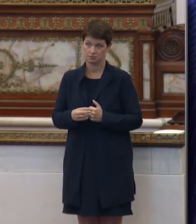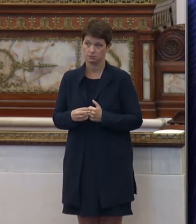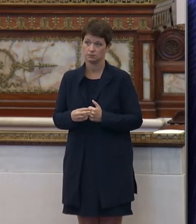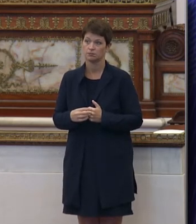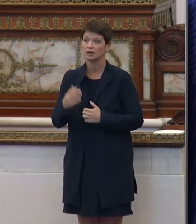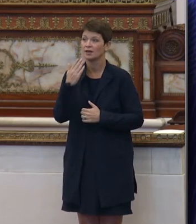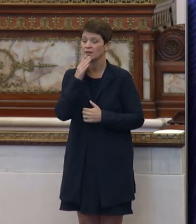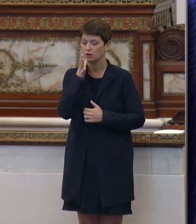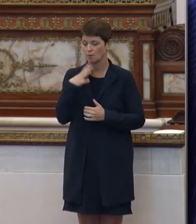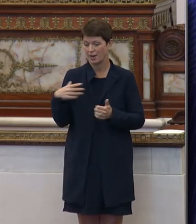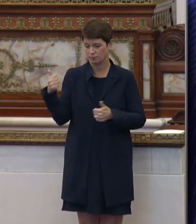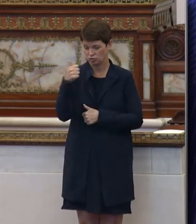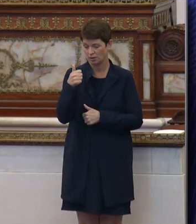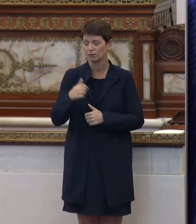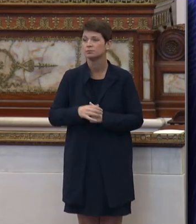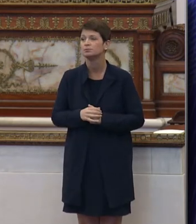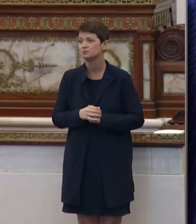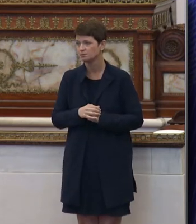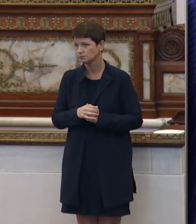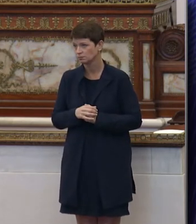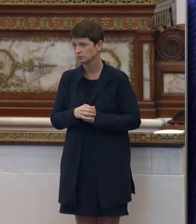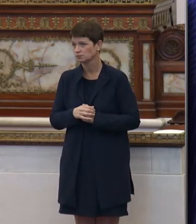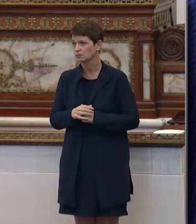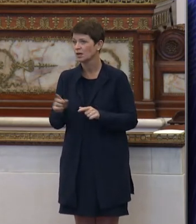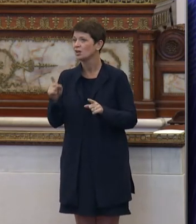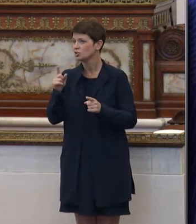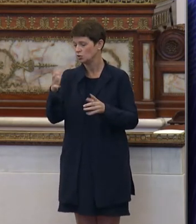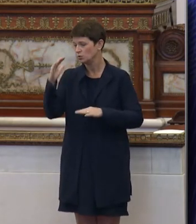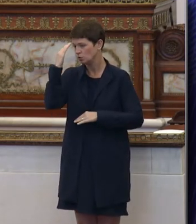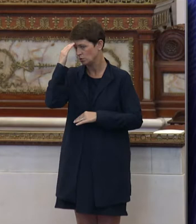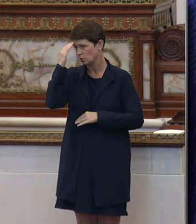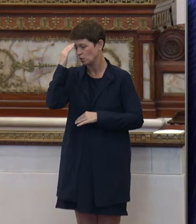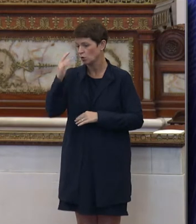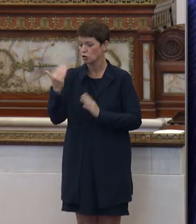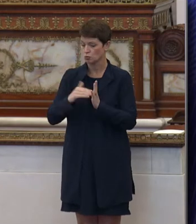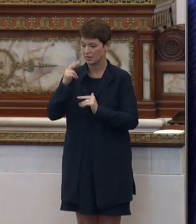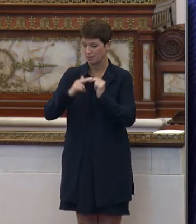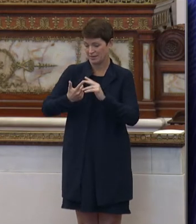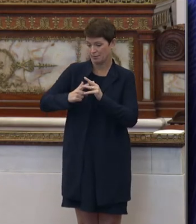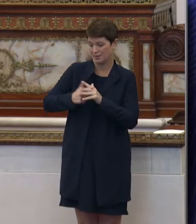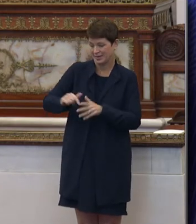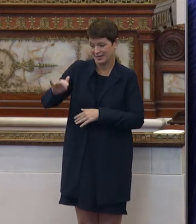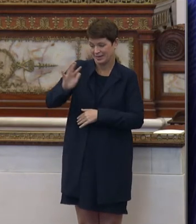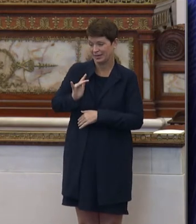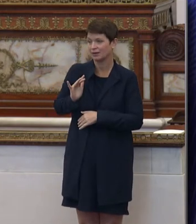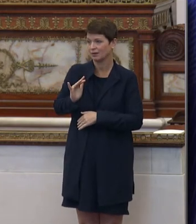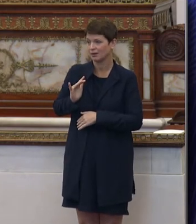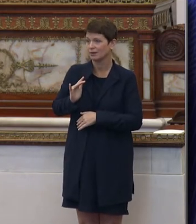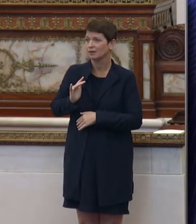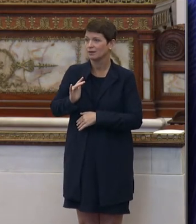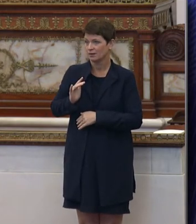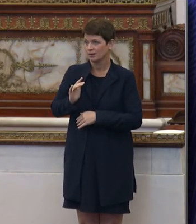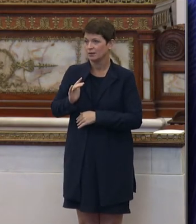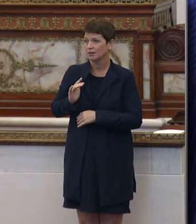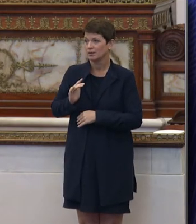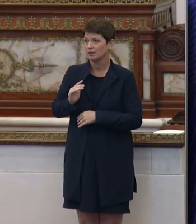Thank you, Madam Chair. As I think you're aware in the beginning of rebuild, there certainly was